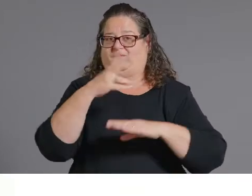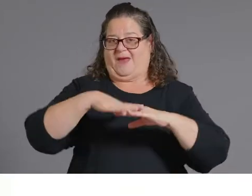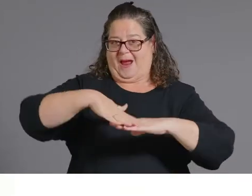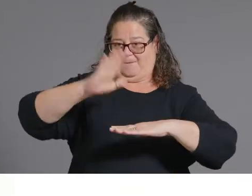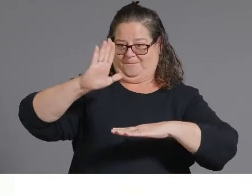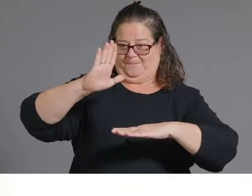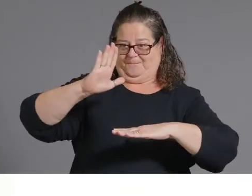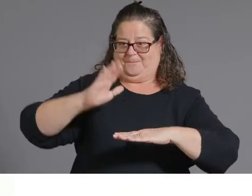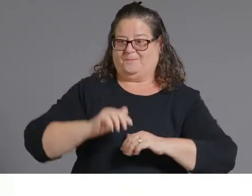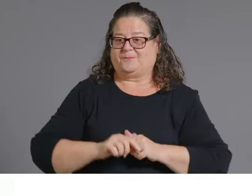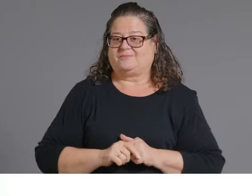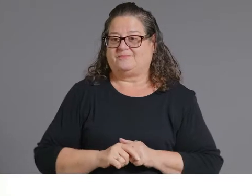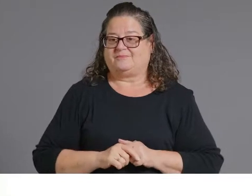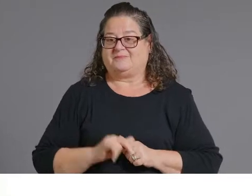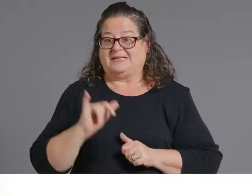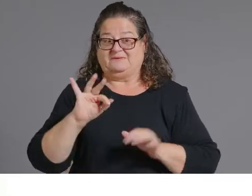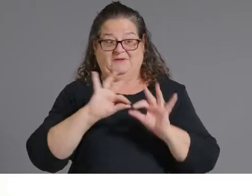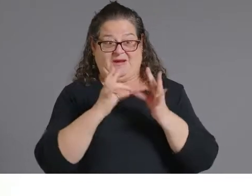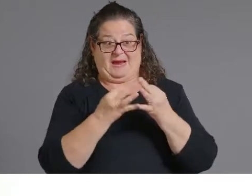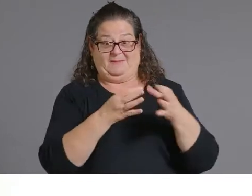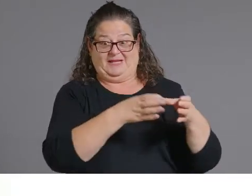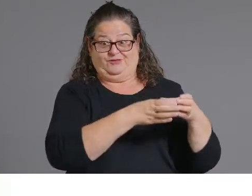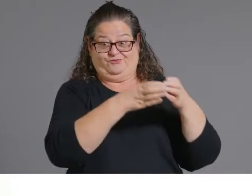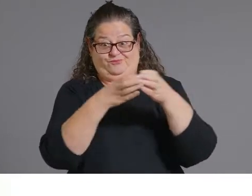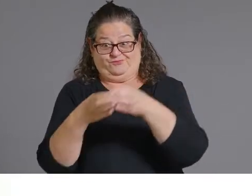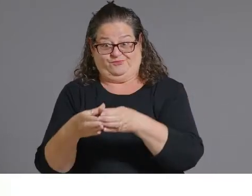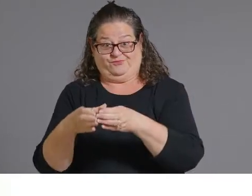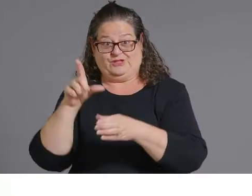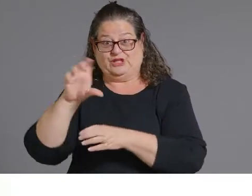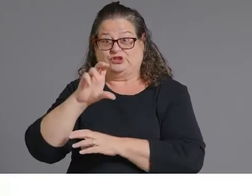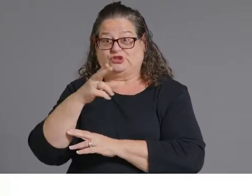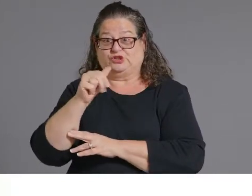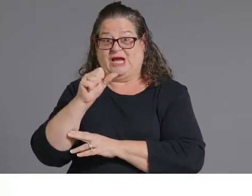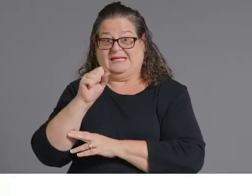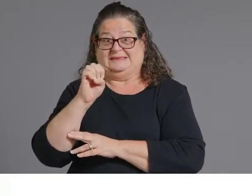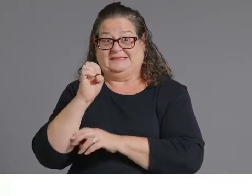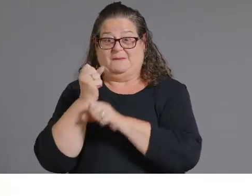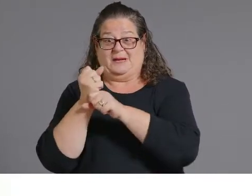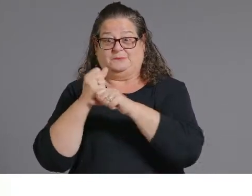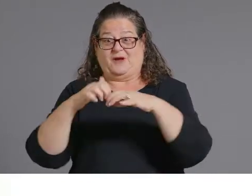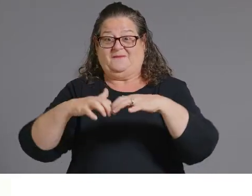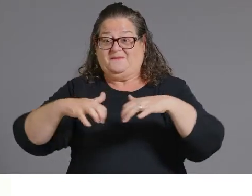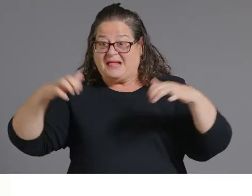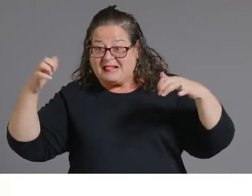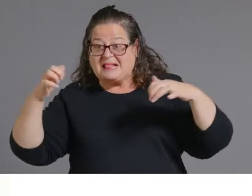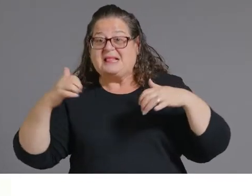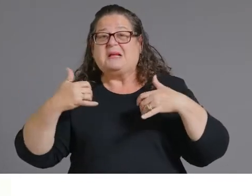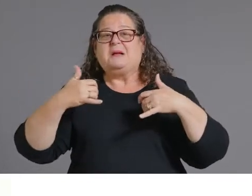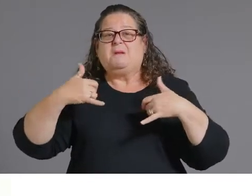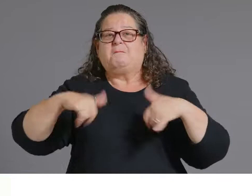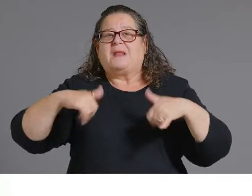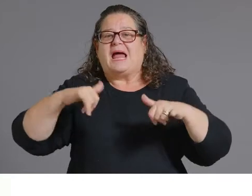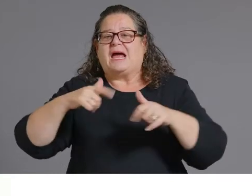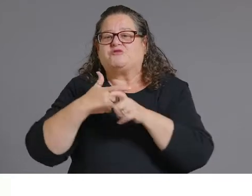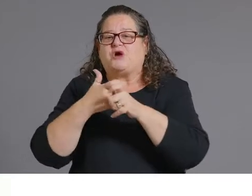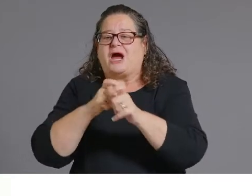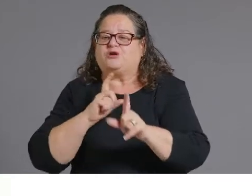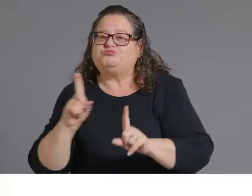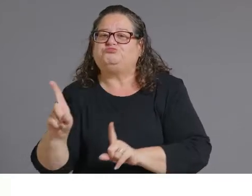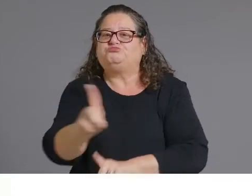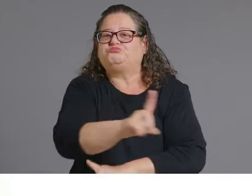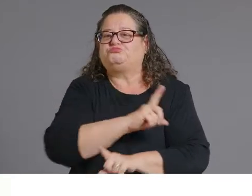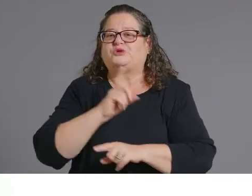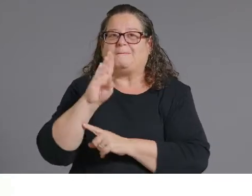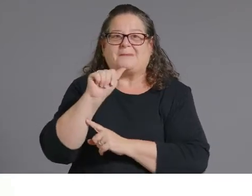who come down to visit us at Chase Field will have an opportunity to run the bases, take a family photo on the field. There's some activities. We will also